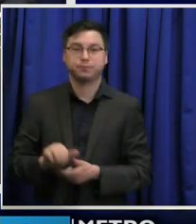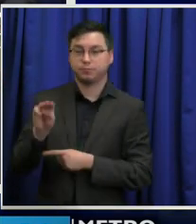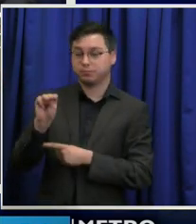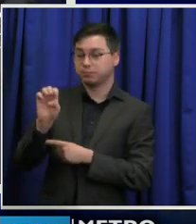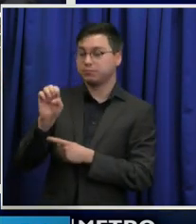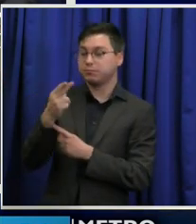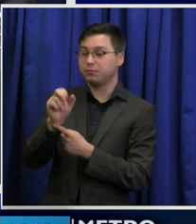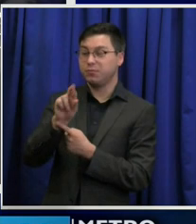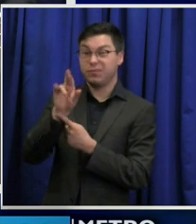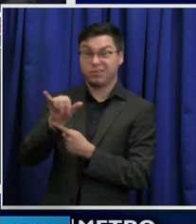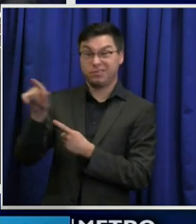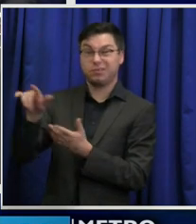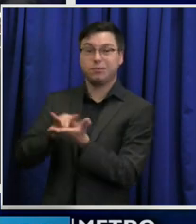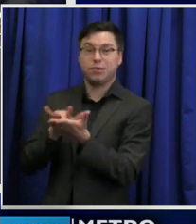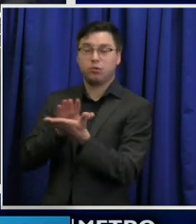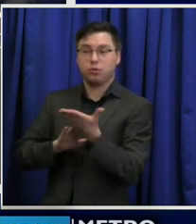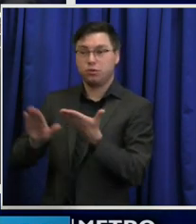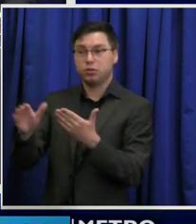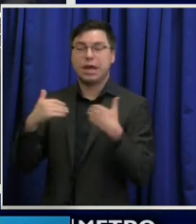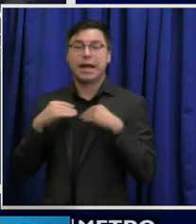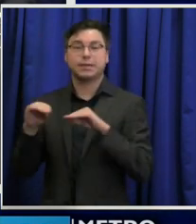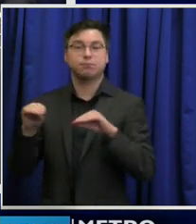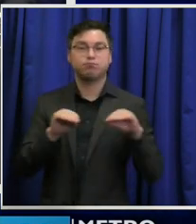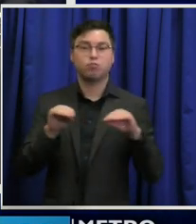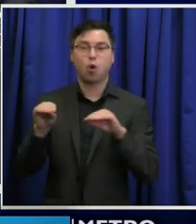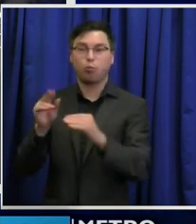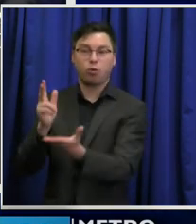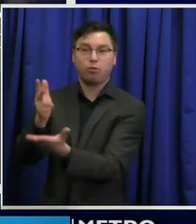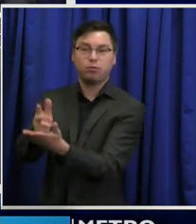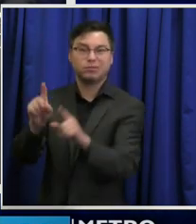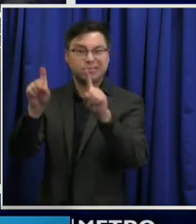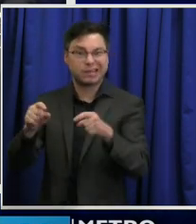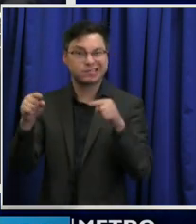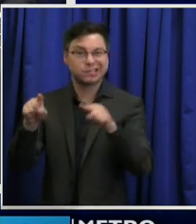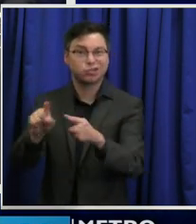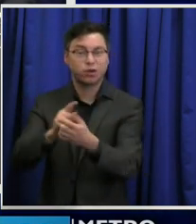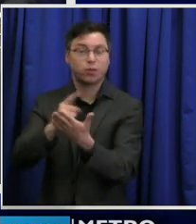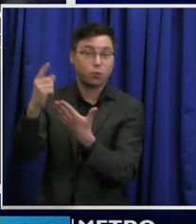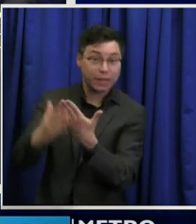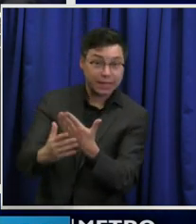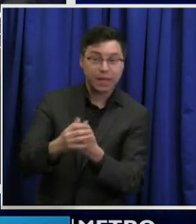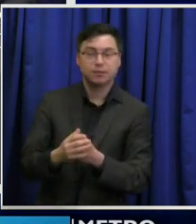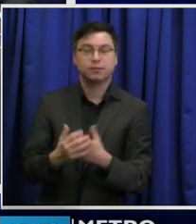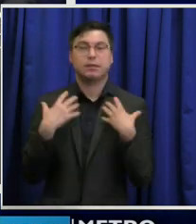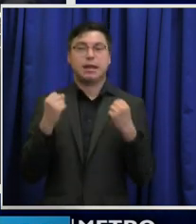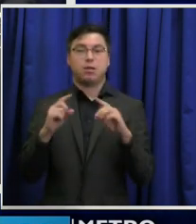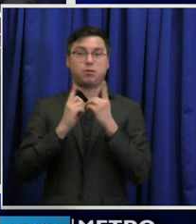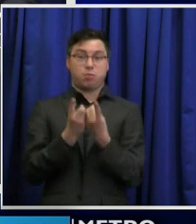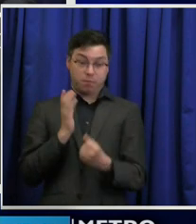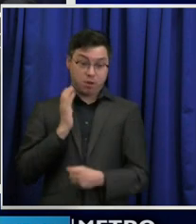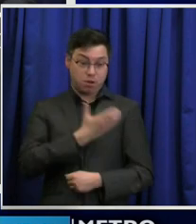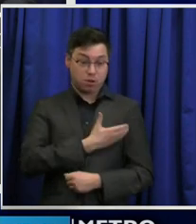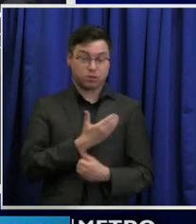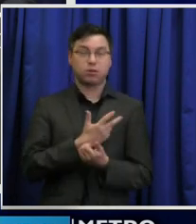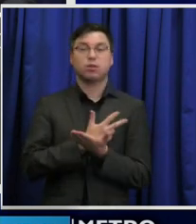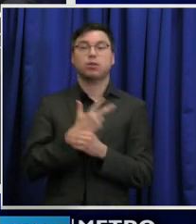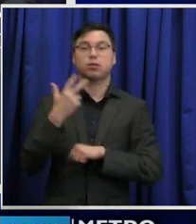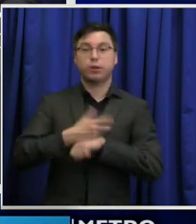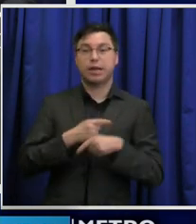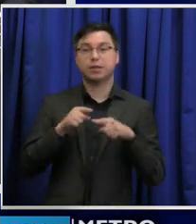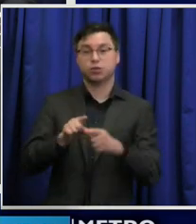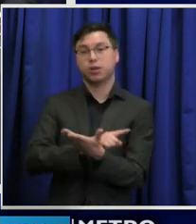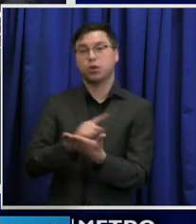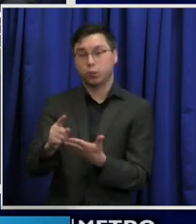does mobile testing on the weekends. We, our health department does, has three days a week in which we do